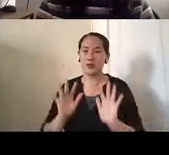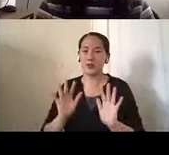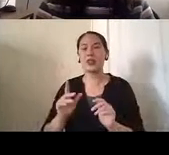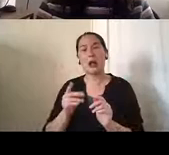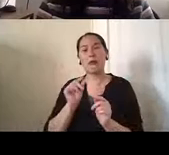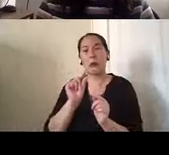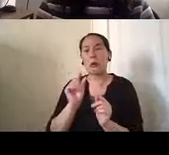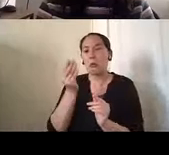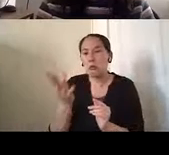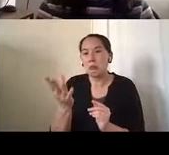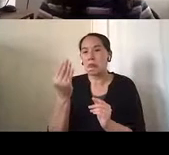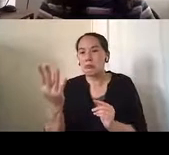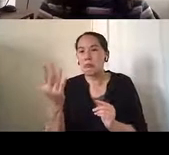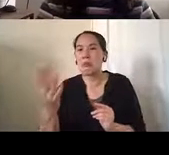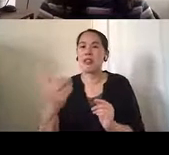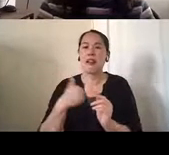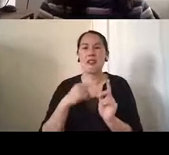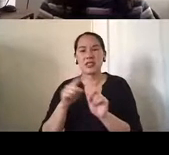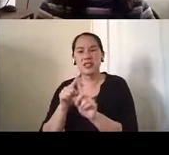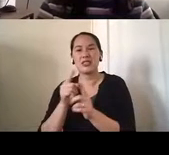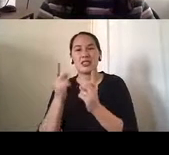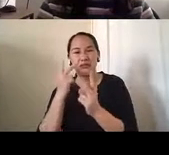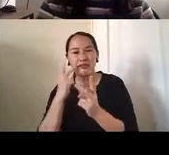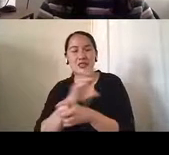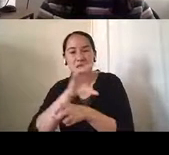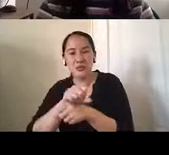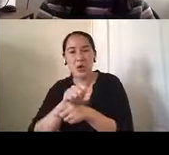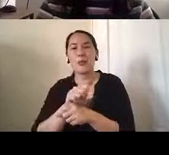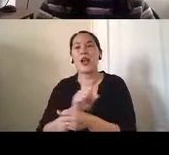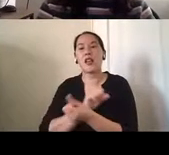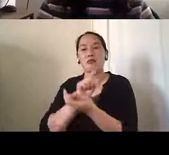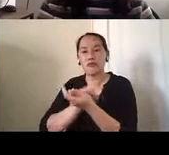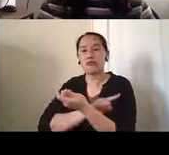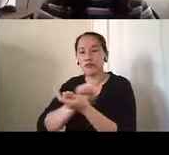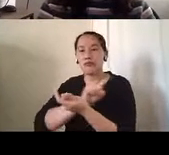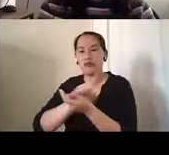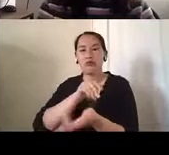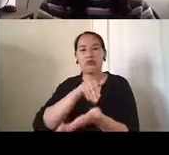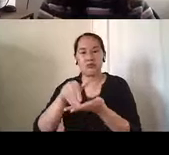through follow-up visits or, you know, regular contact with the caregiver and the patient.